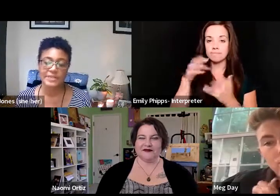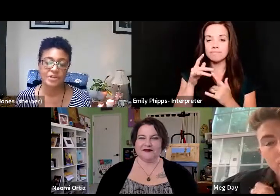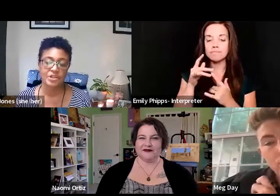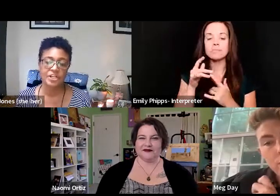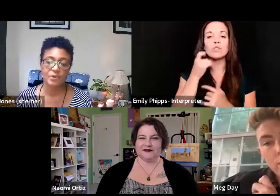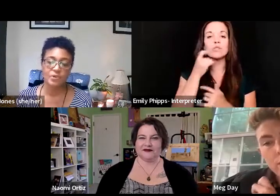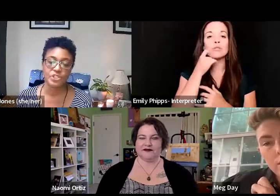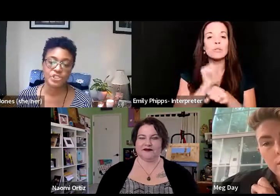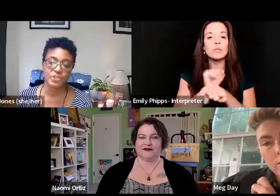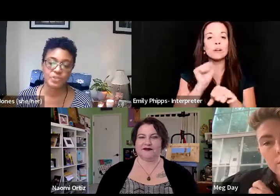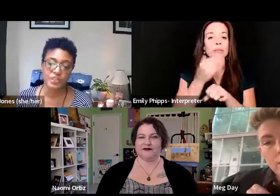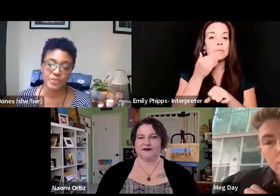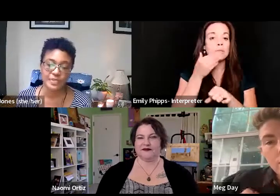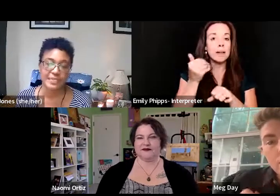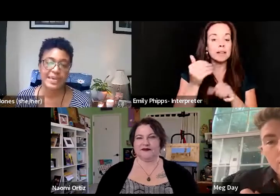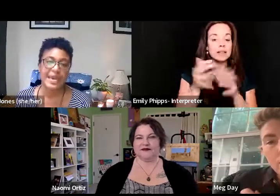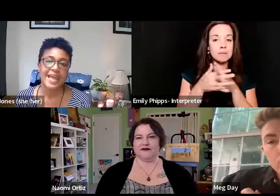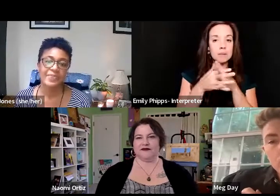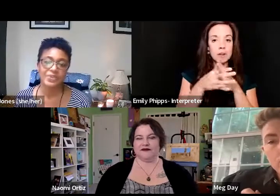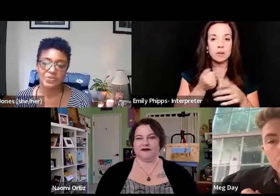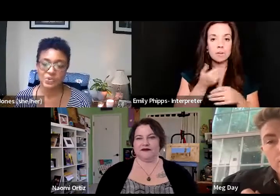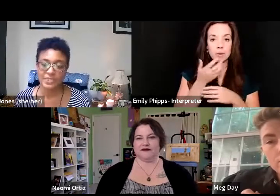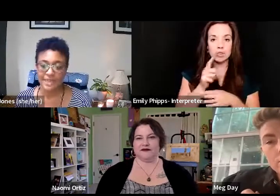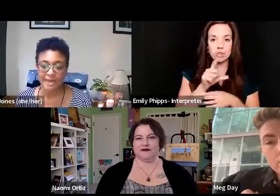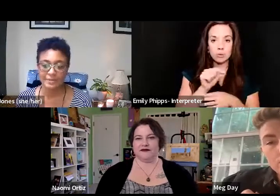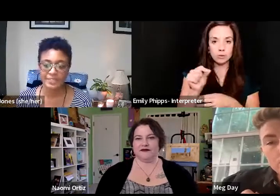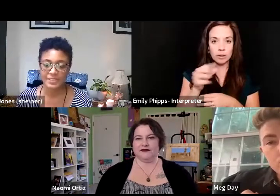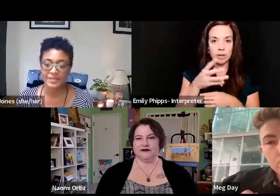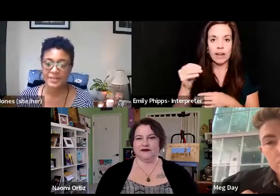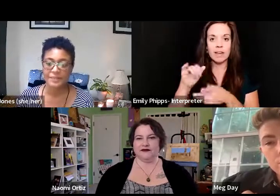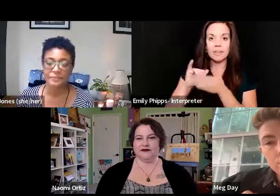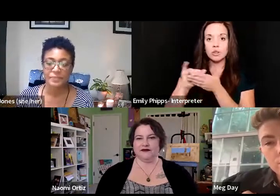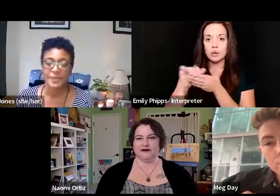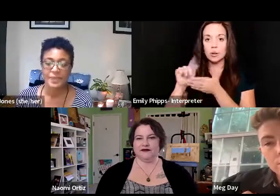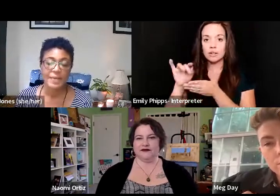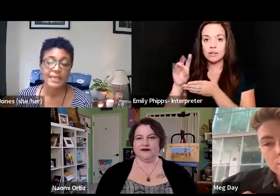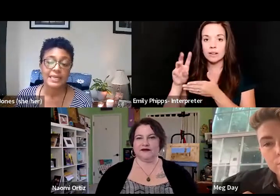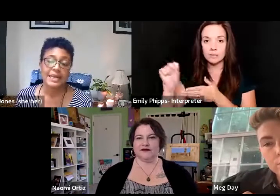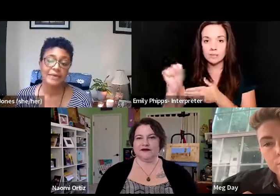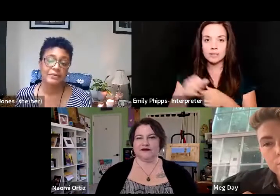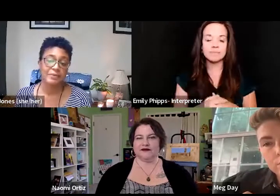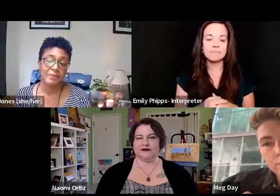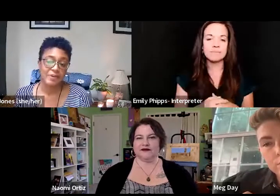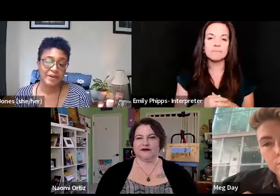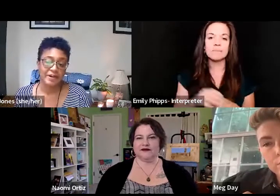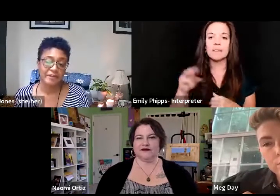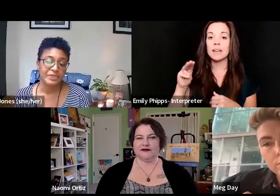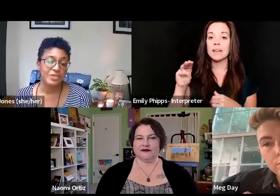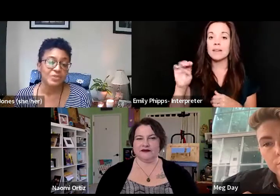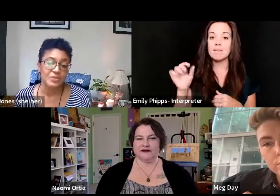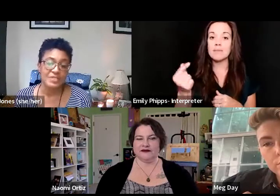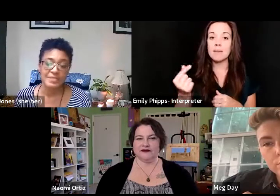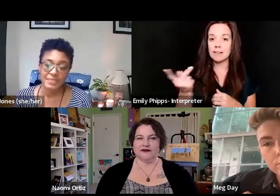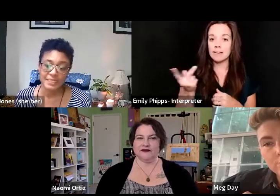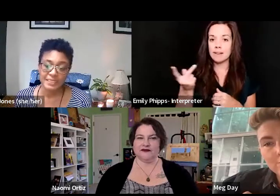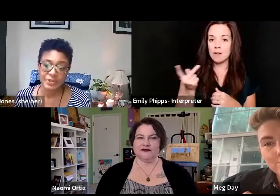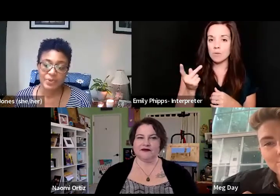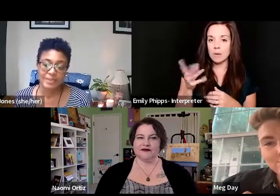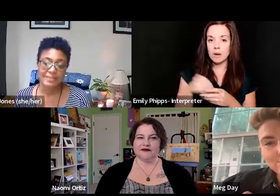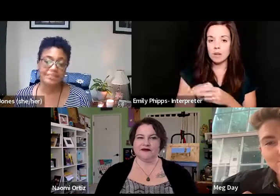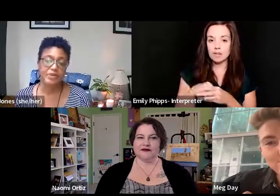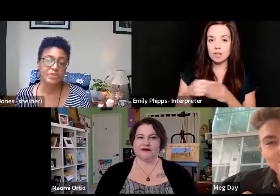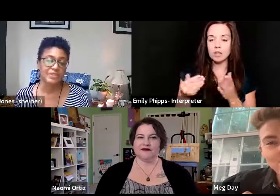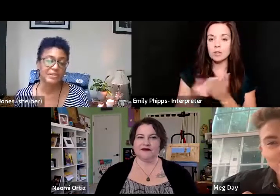in Best American Poetry 2020 and the New York Times. Meg and I were part of the new disability